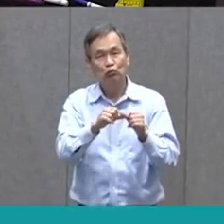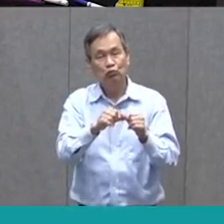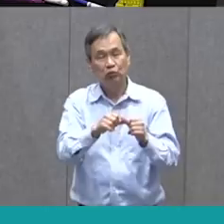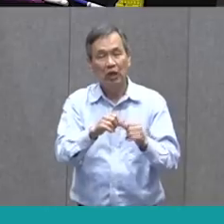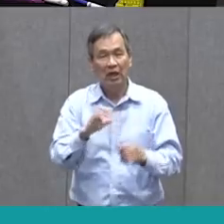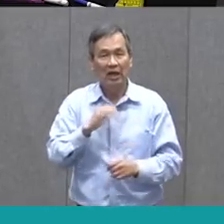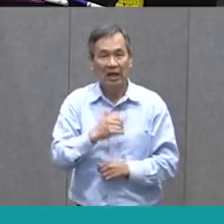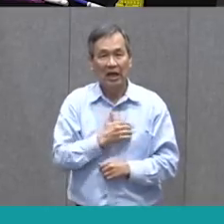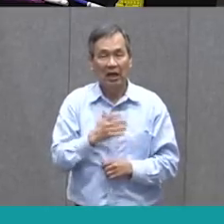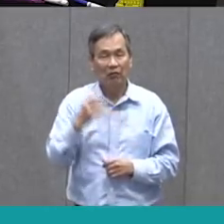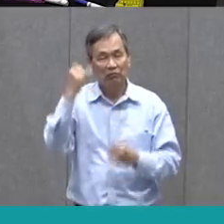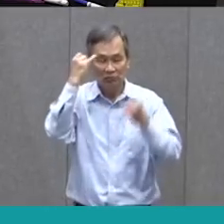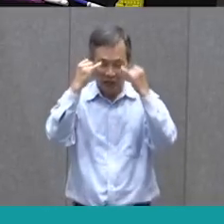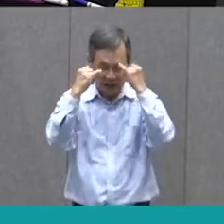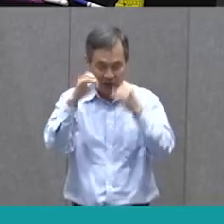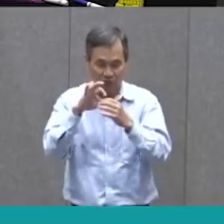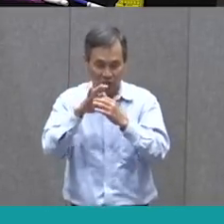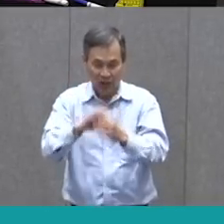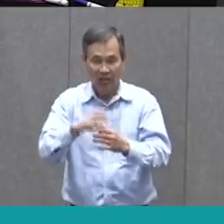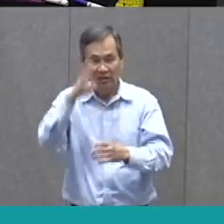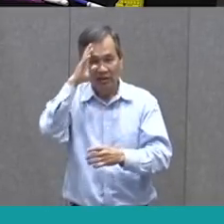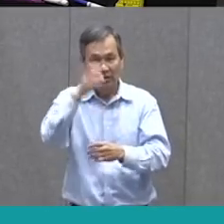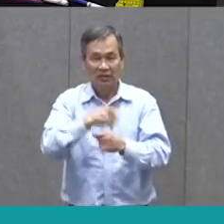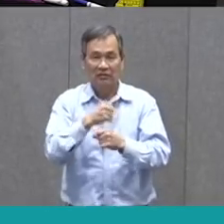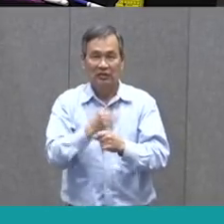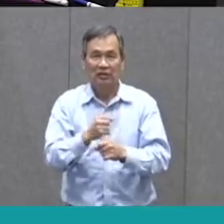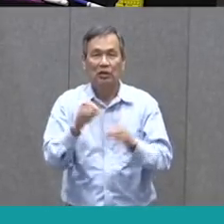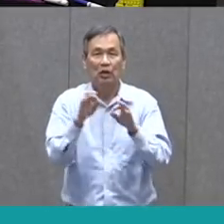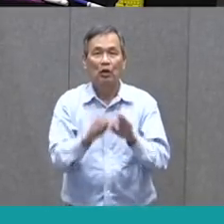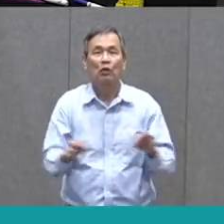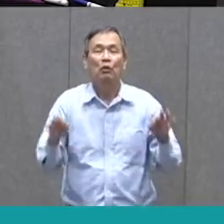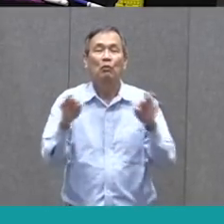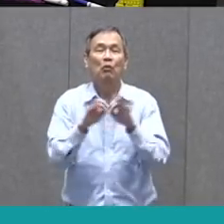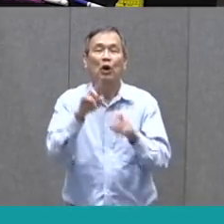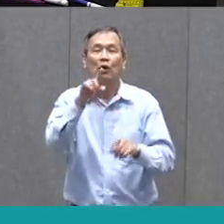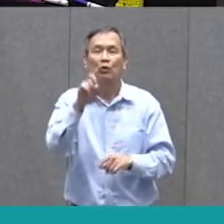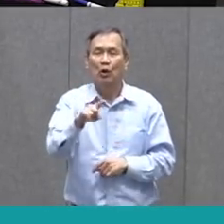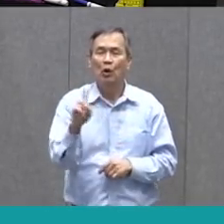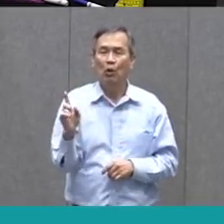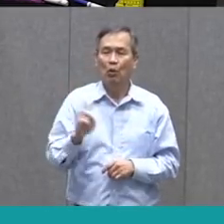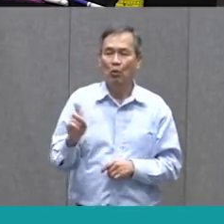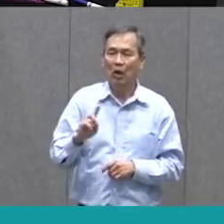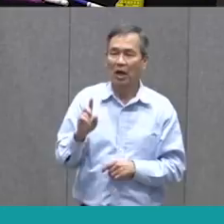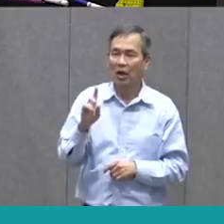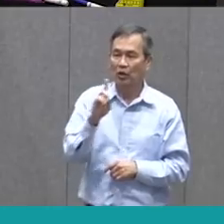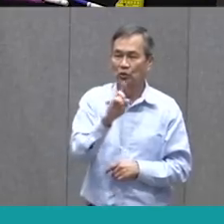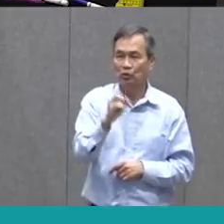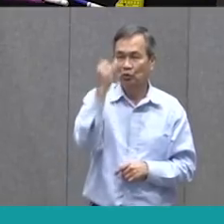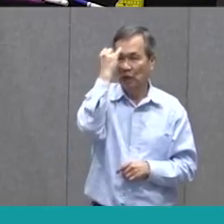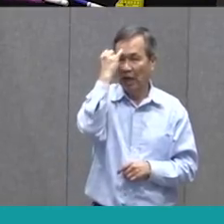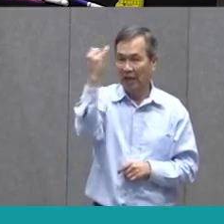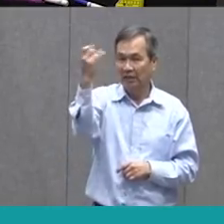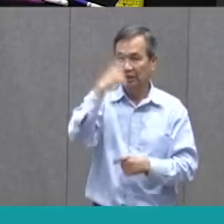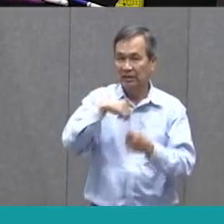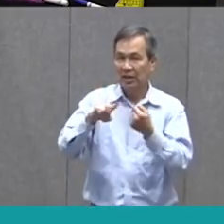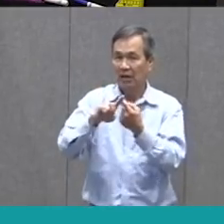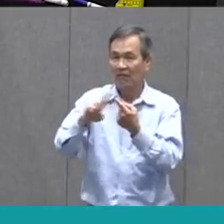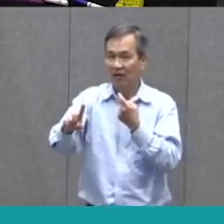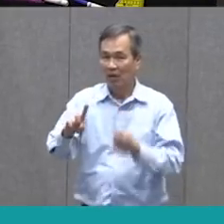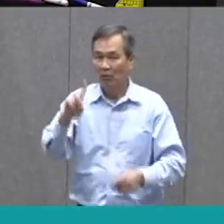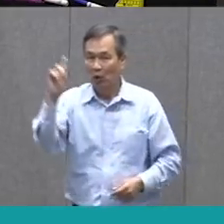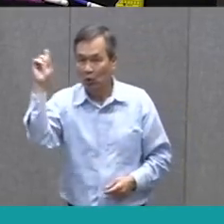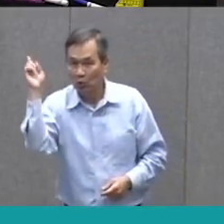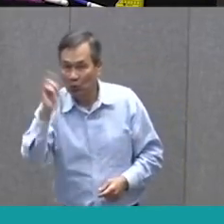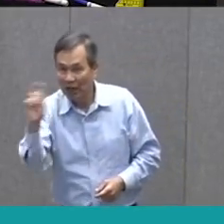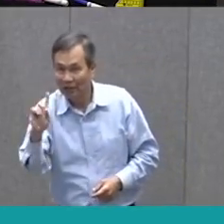theme of inventions. And our essential question of where do ideas for inventions come